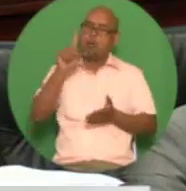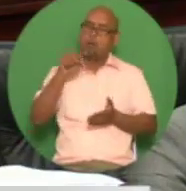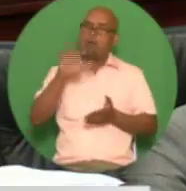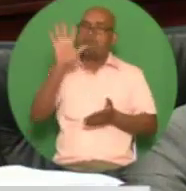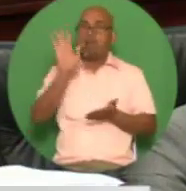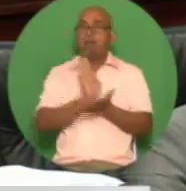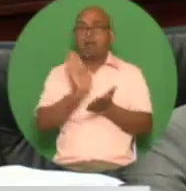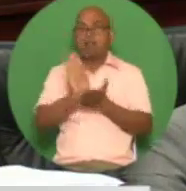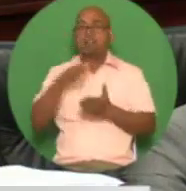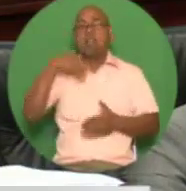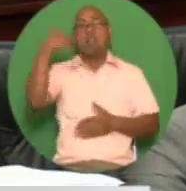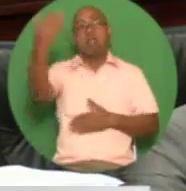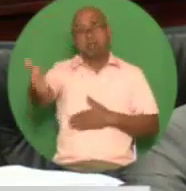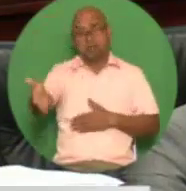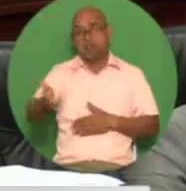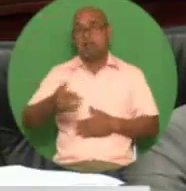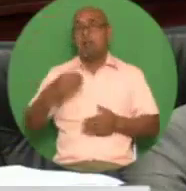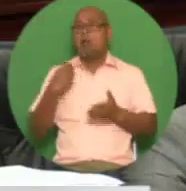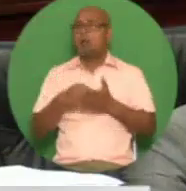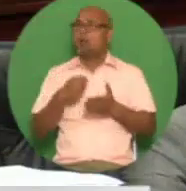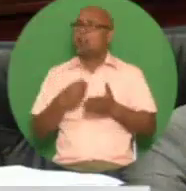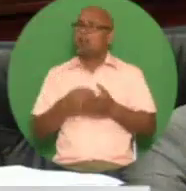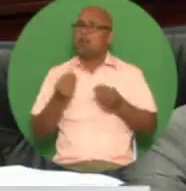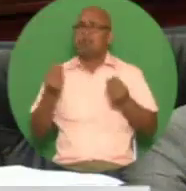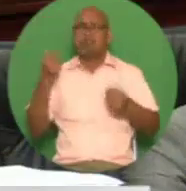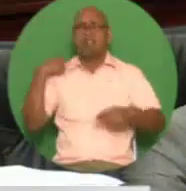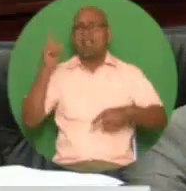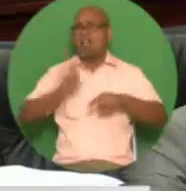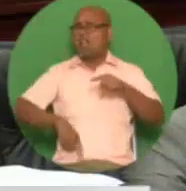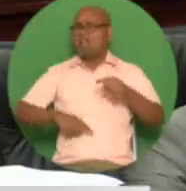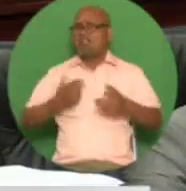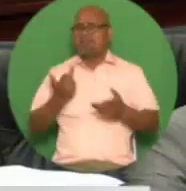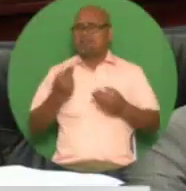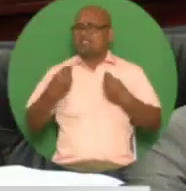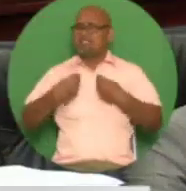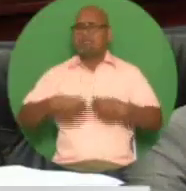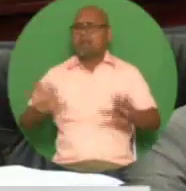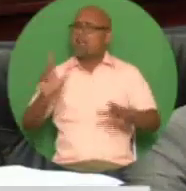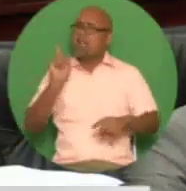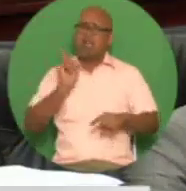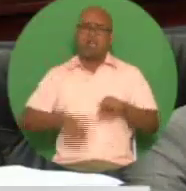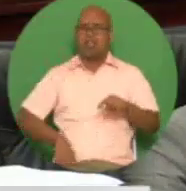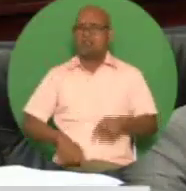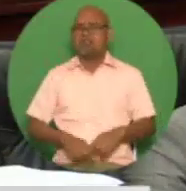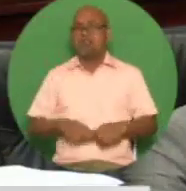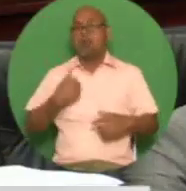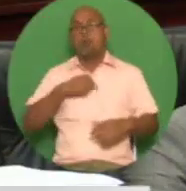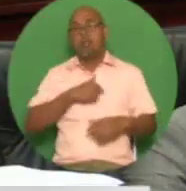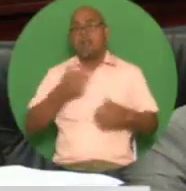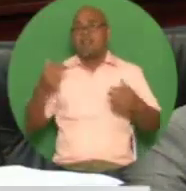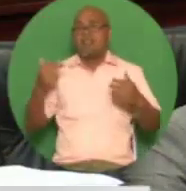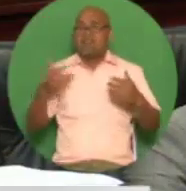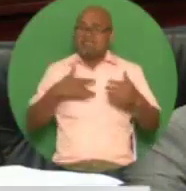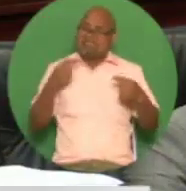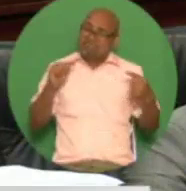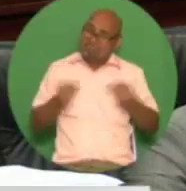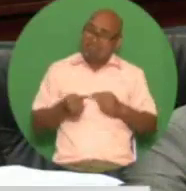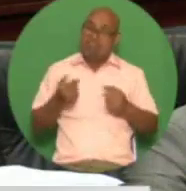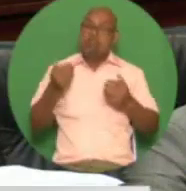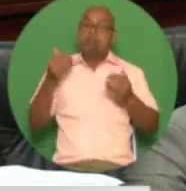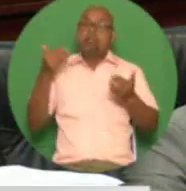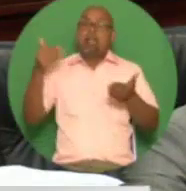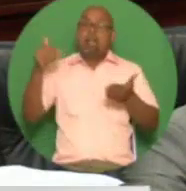which we simply do not have painful as it is we must reduce this cost